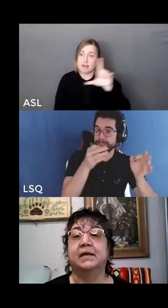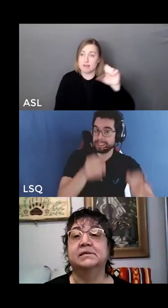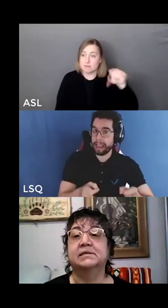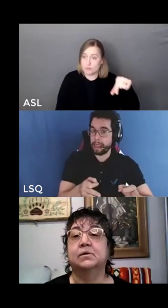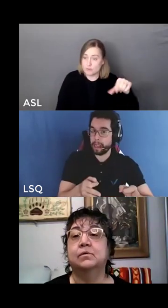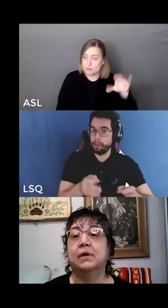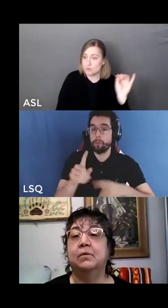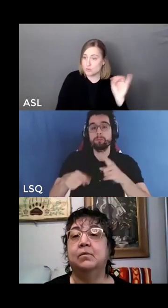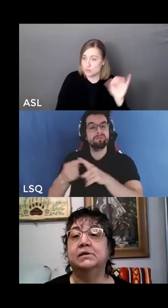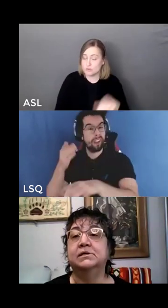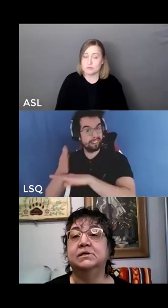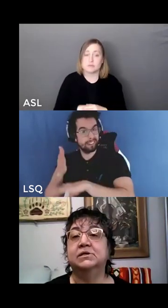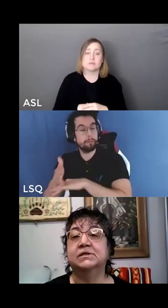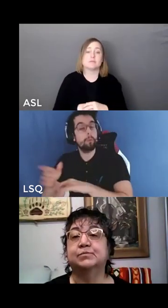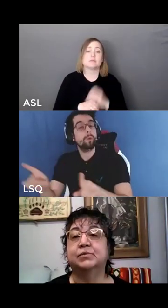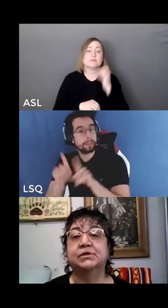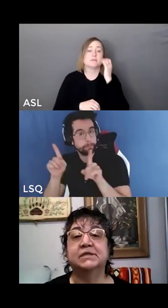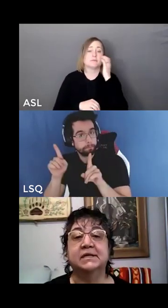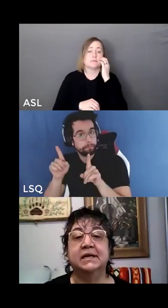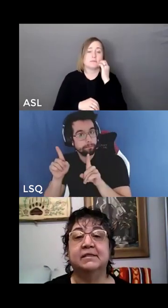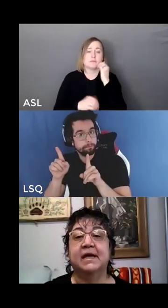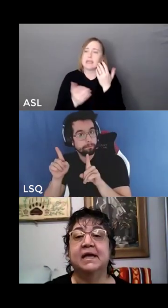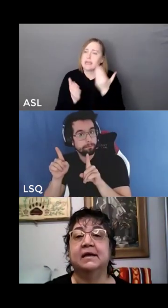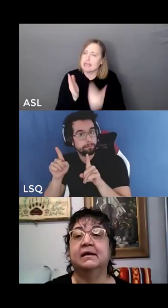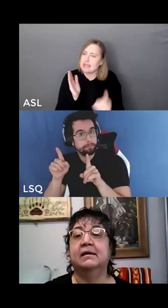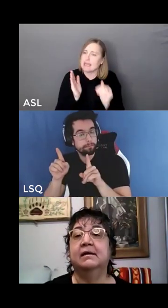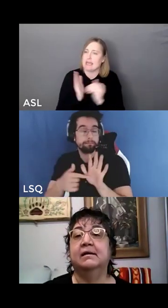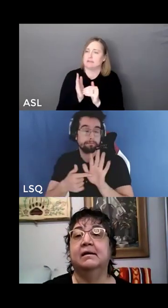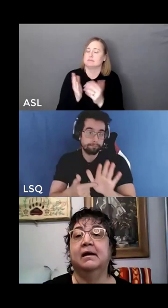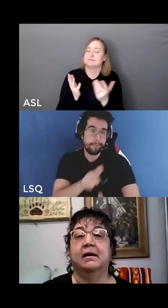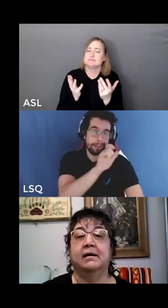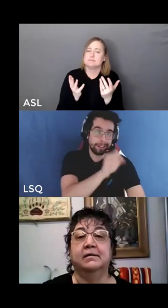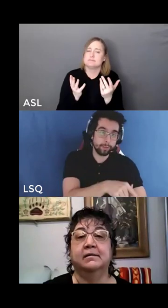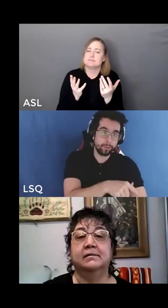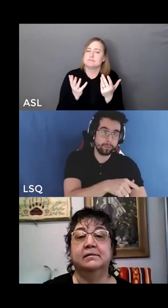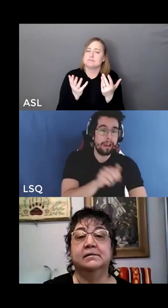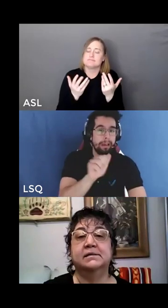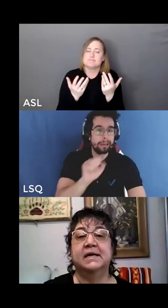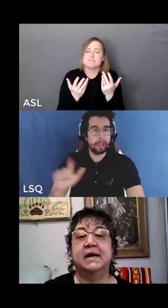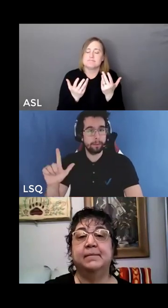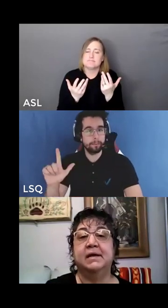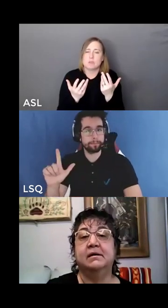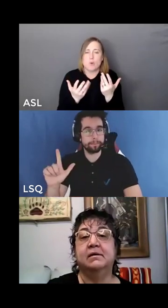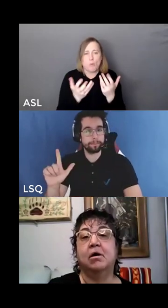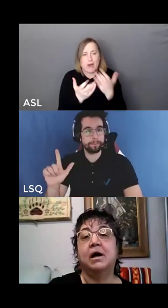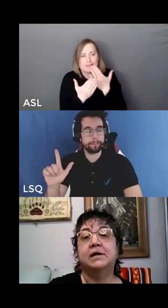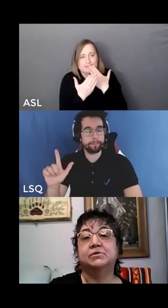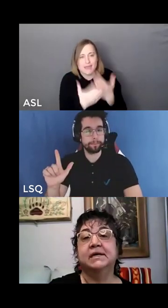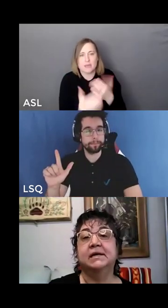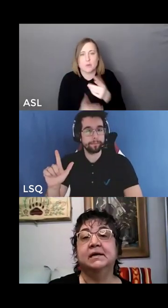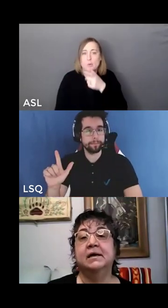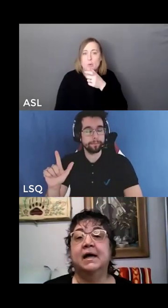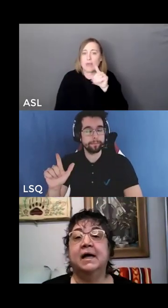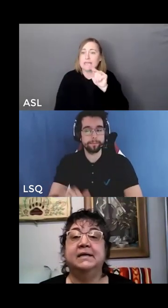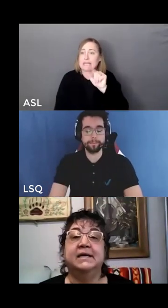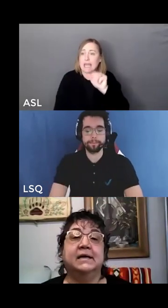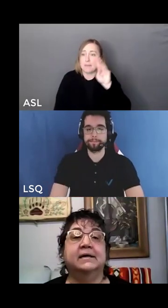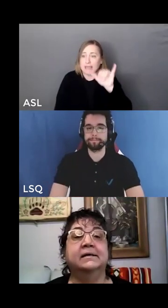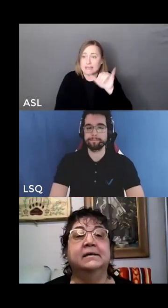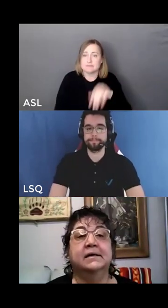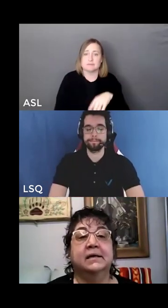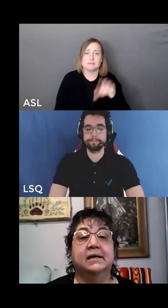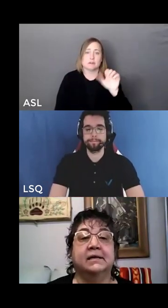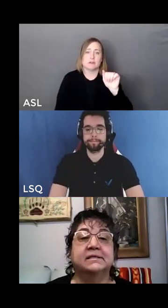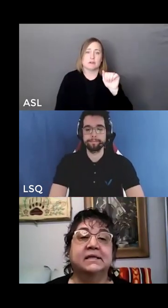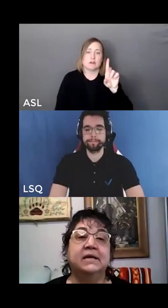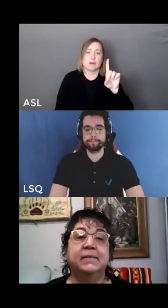And so I want to just personally thank Tammy, Audrey, Ania,